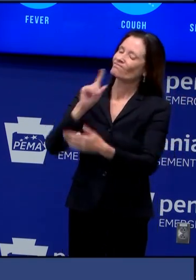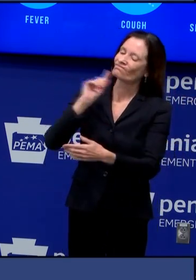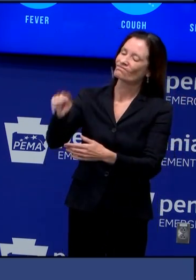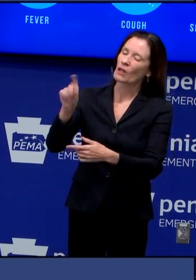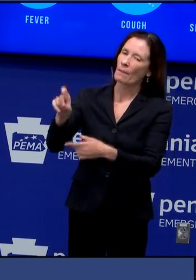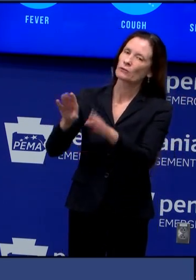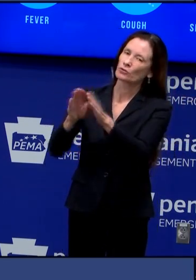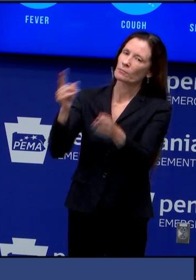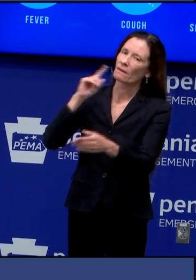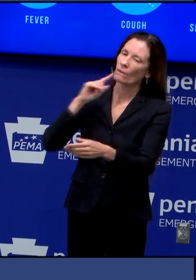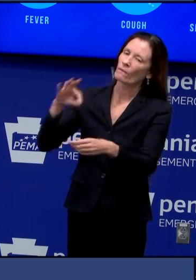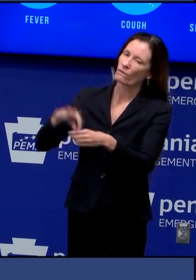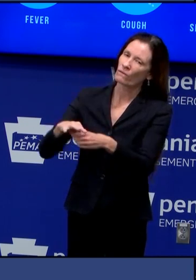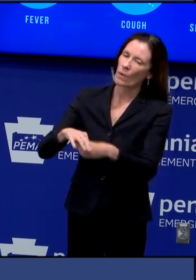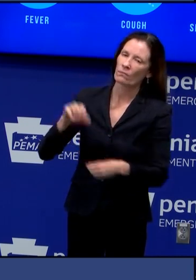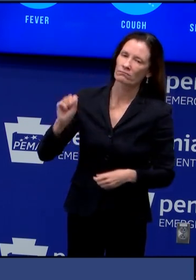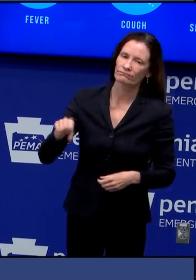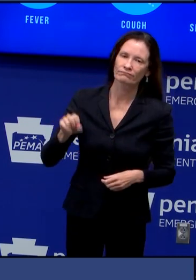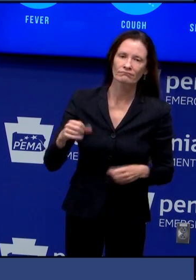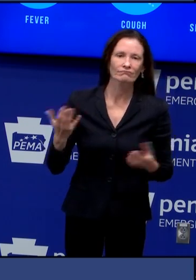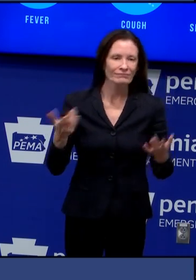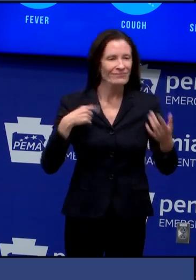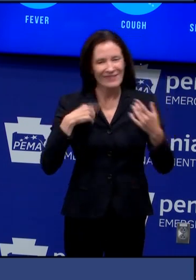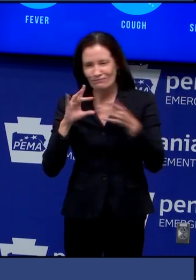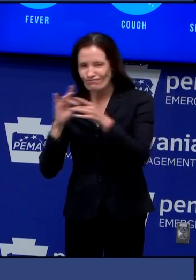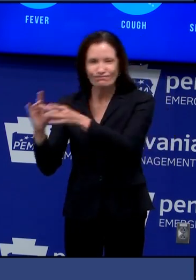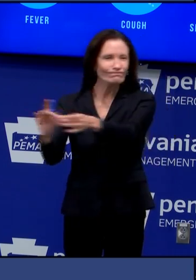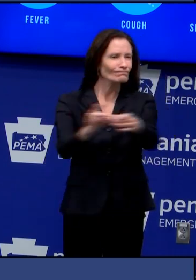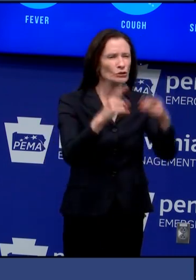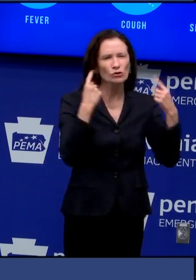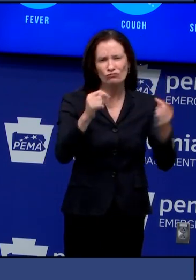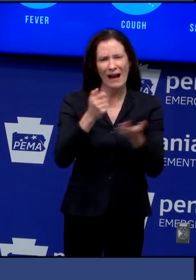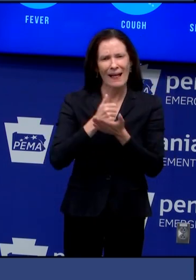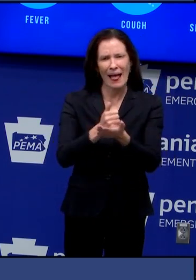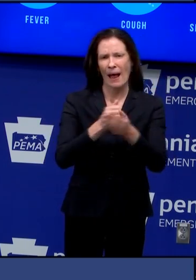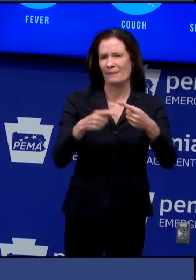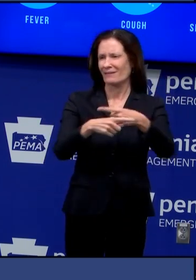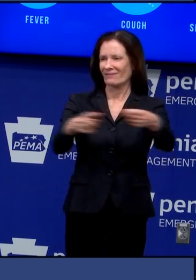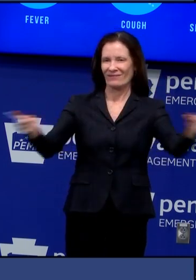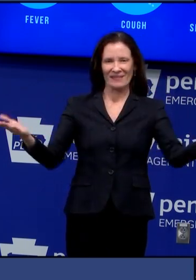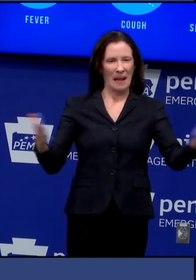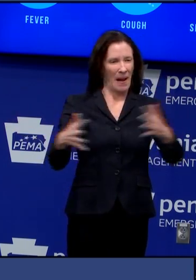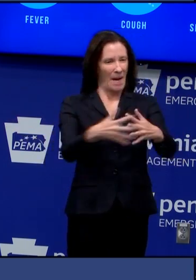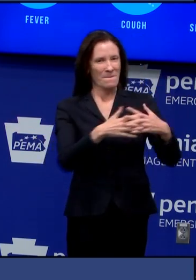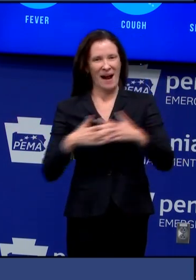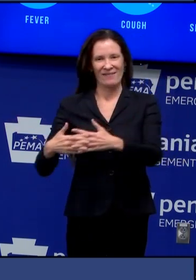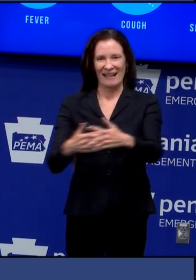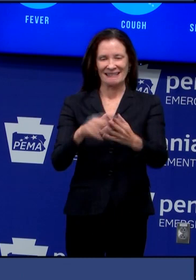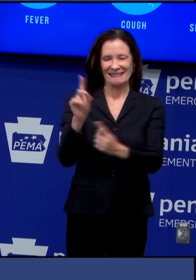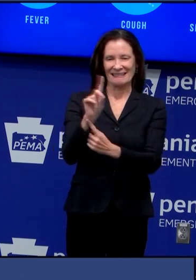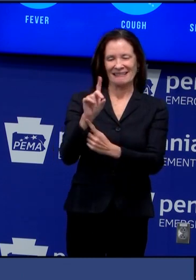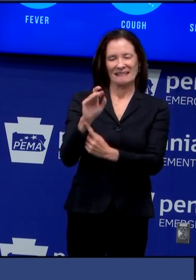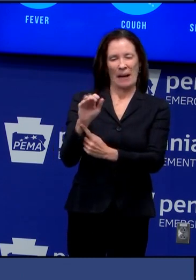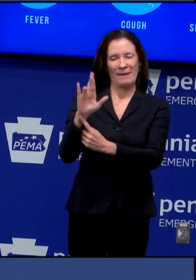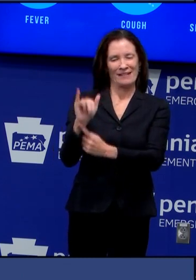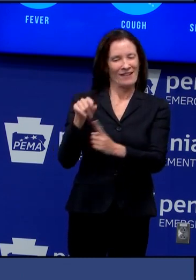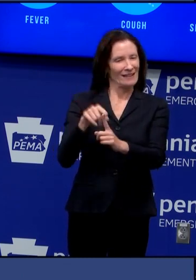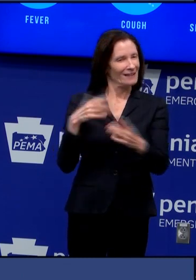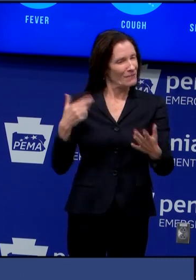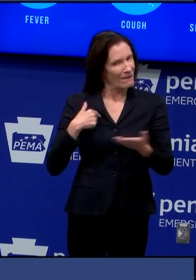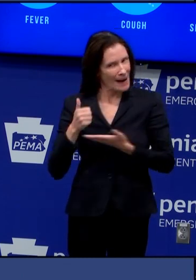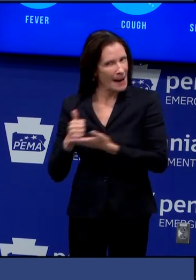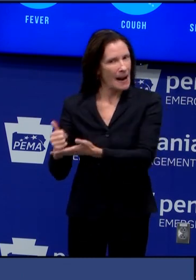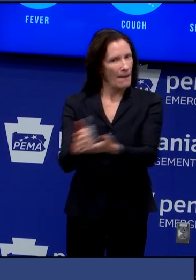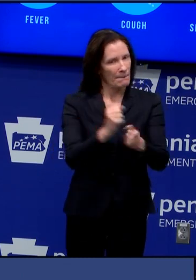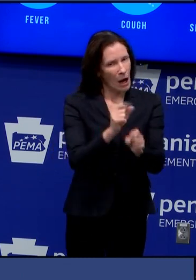places help help serve democracy thank you our next two questions are on poll workers the department